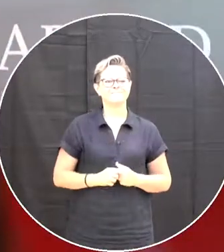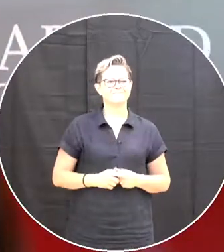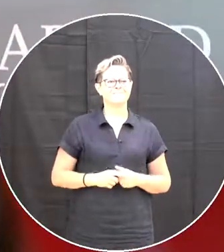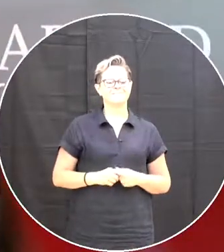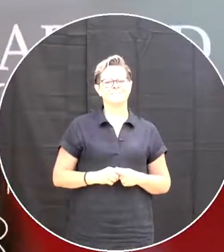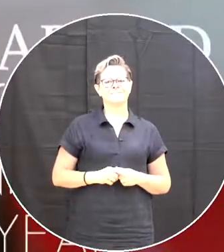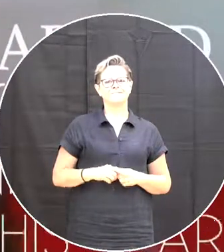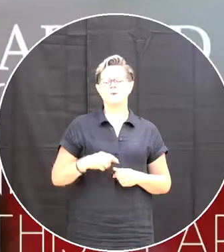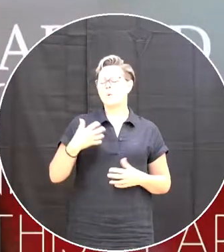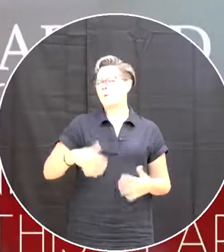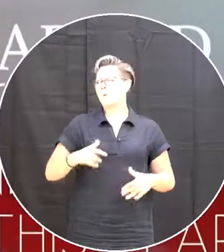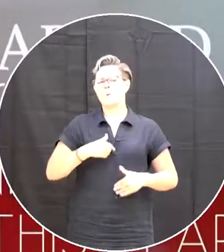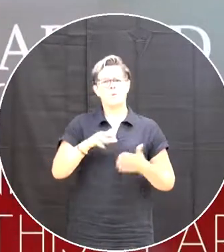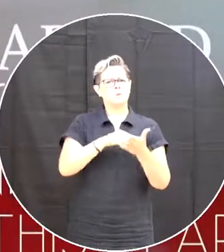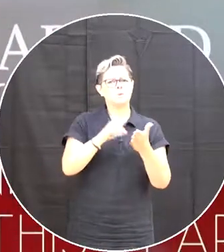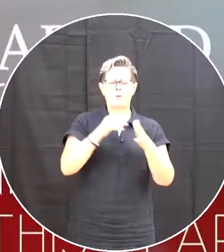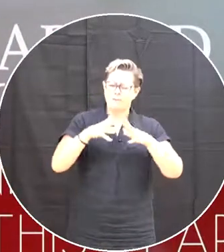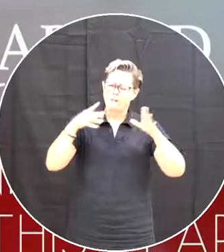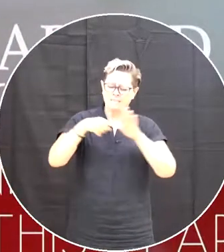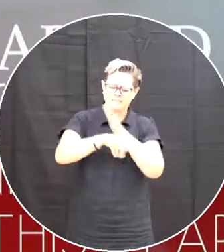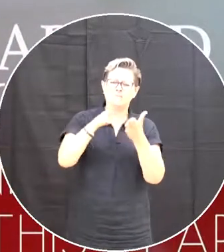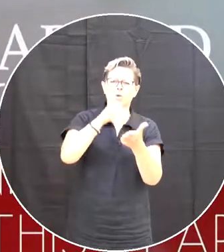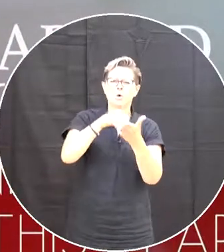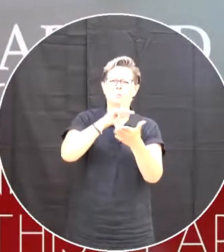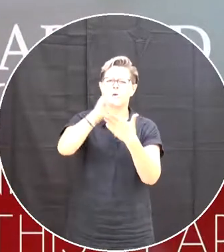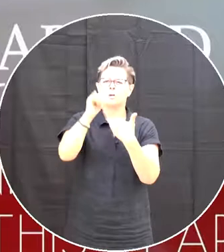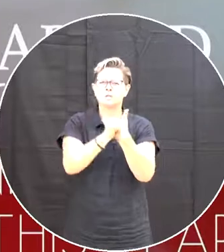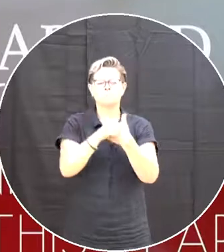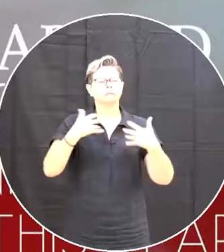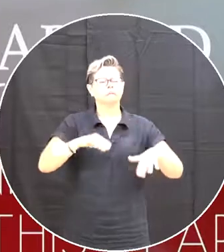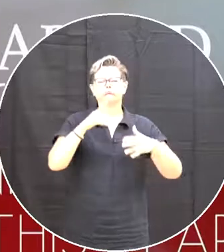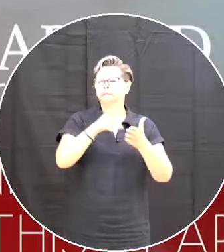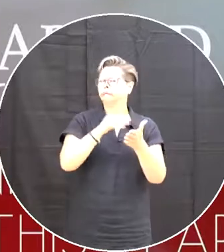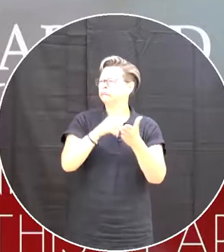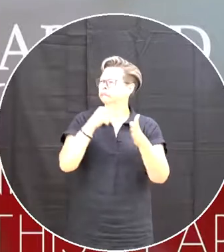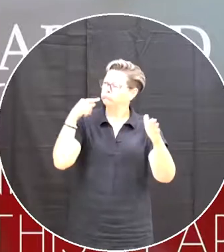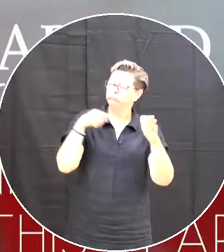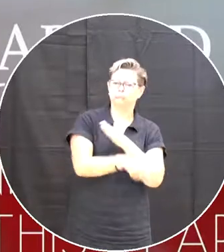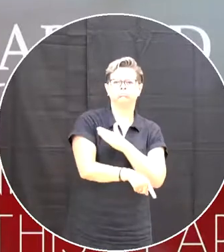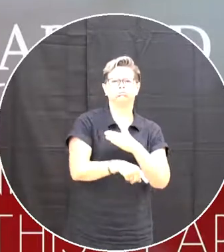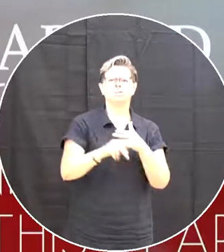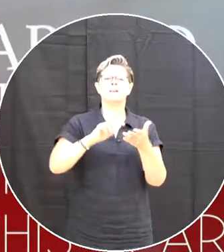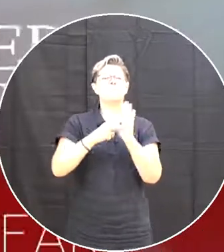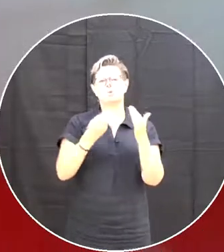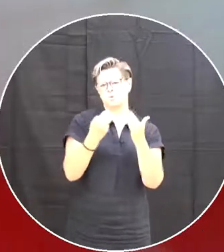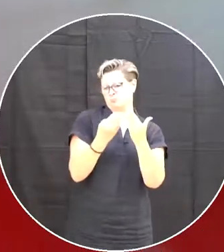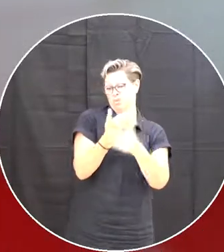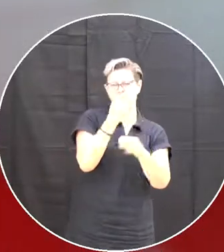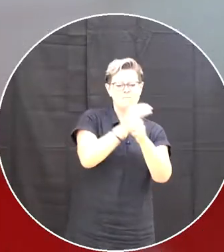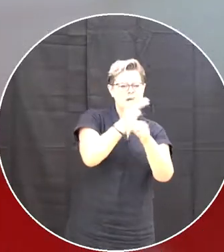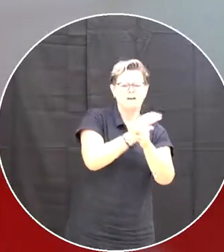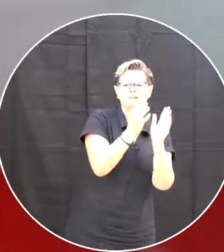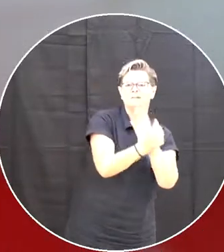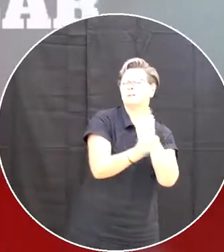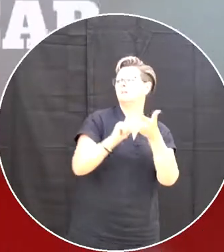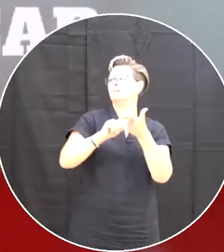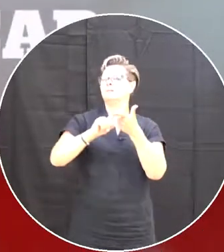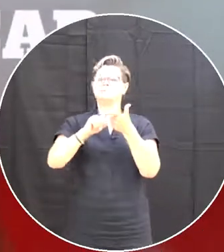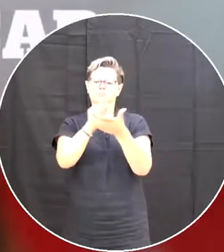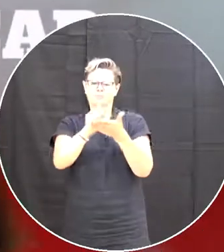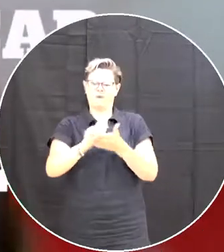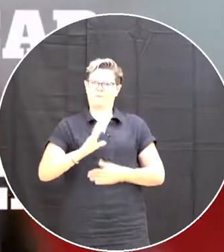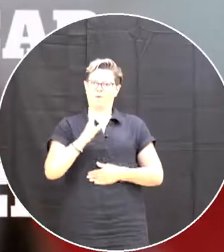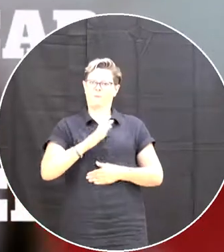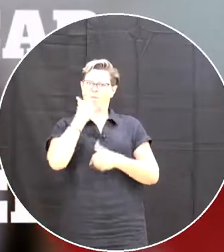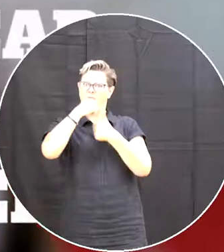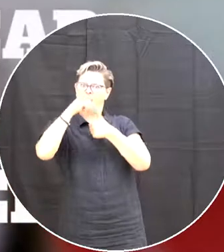I've learned a lot doing deep learning projects this year Not only learning about a new math skill Or learning how to write a formal letter But I've learned